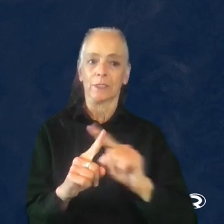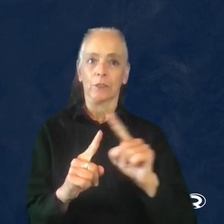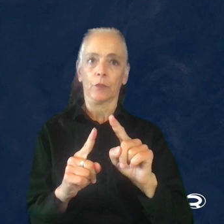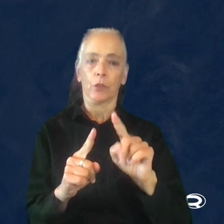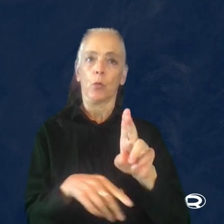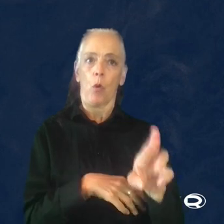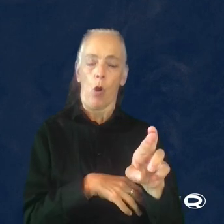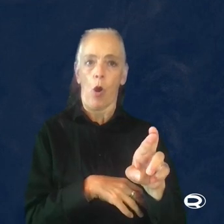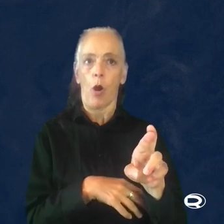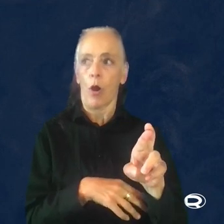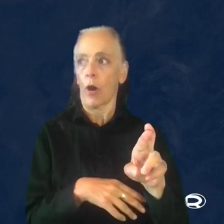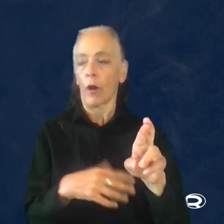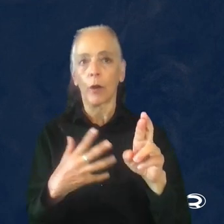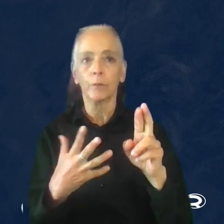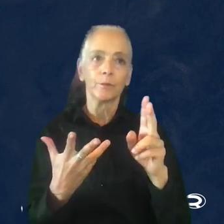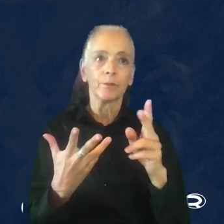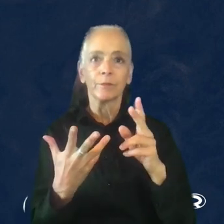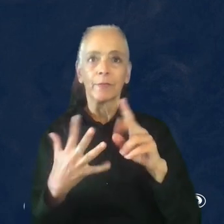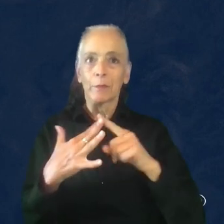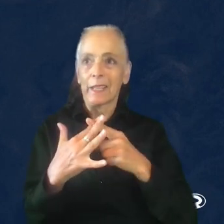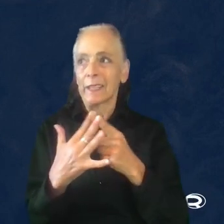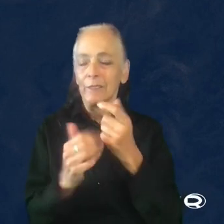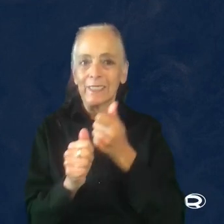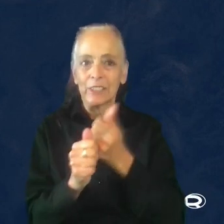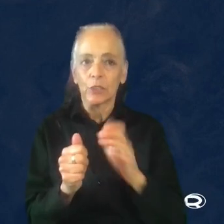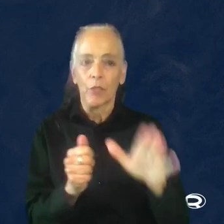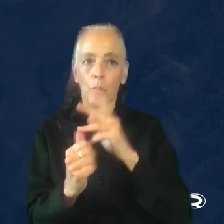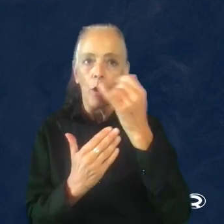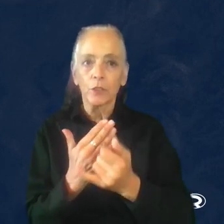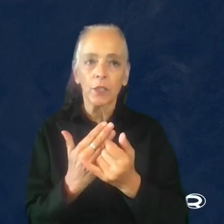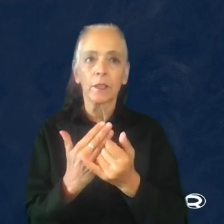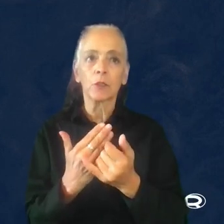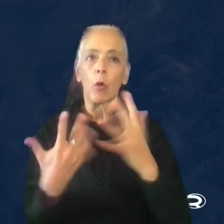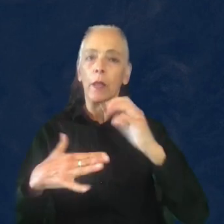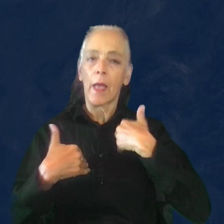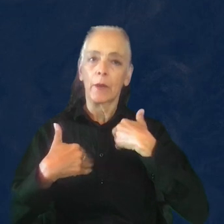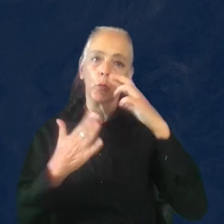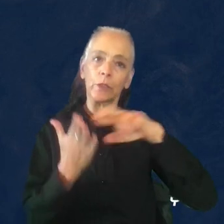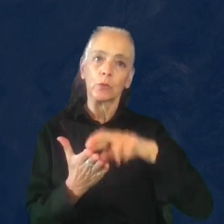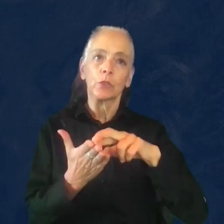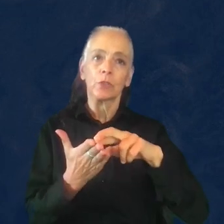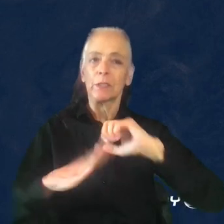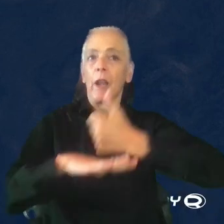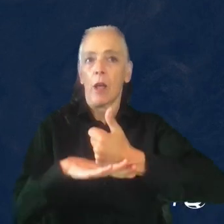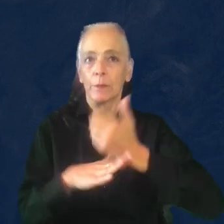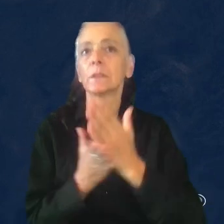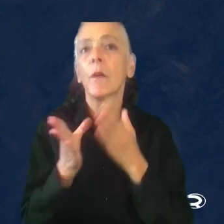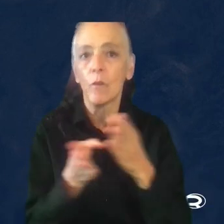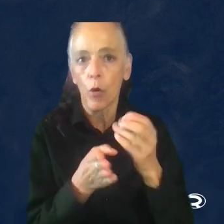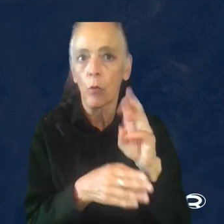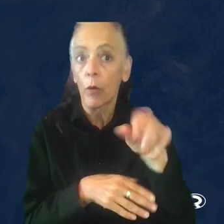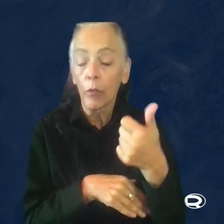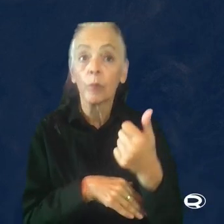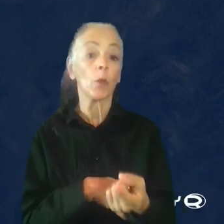different on each of the projects. So they had already set up research in some form or another. One of